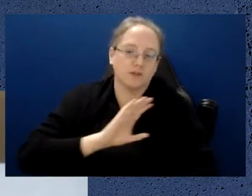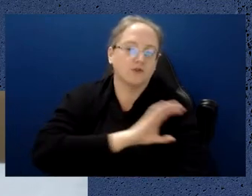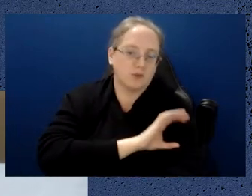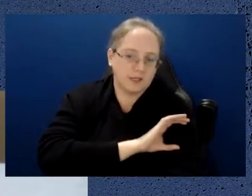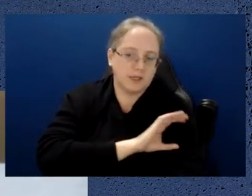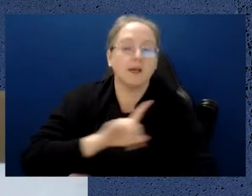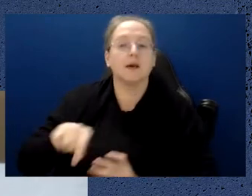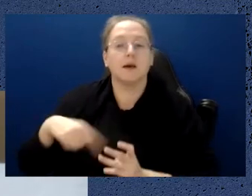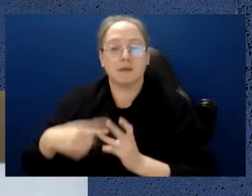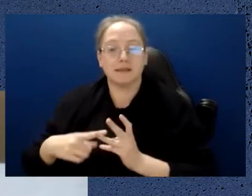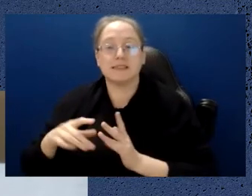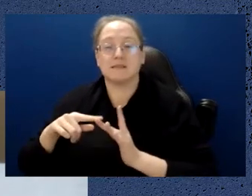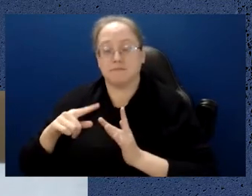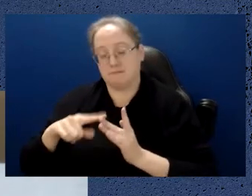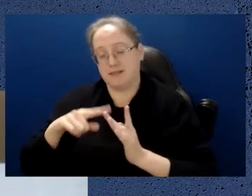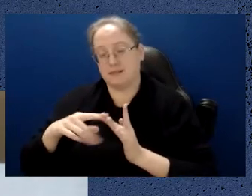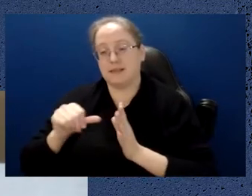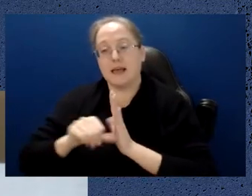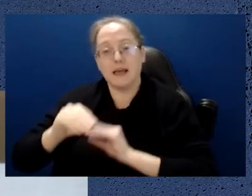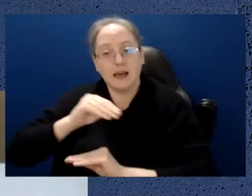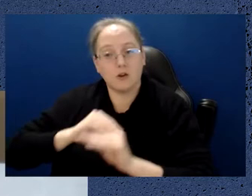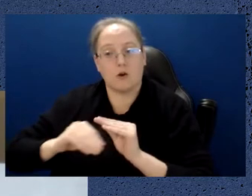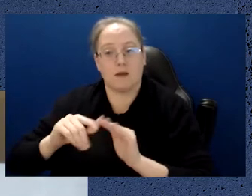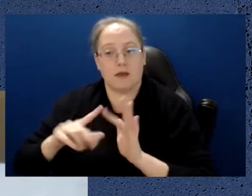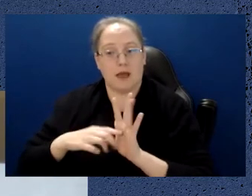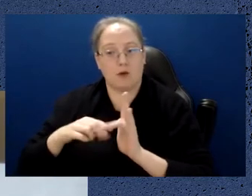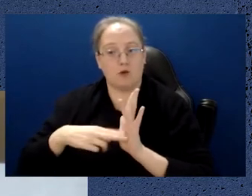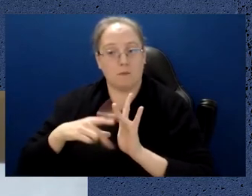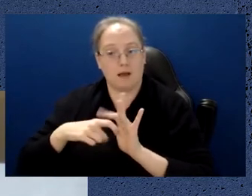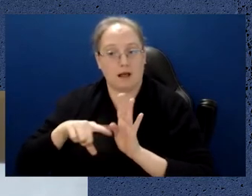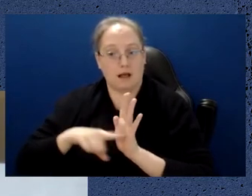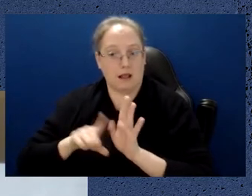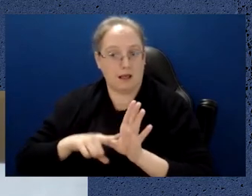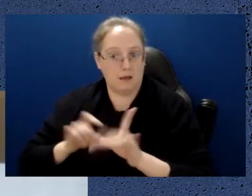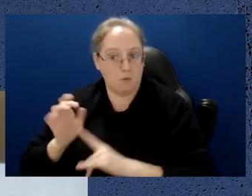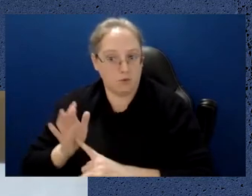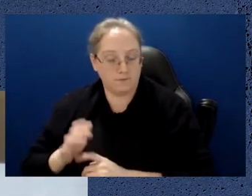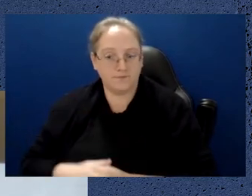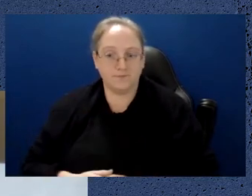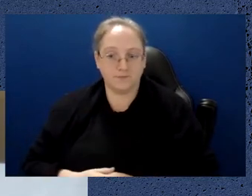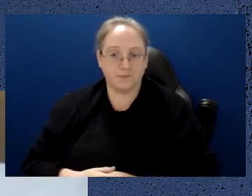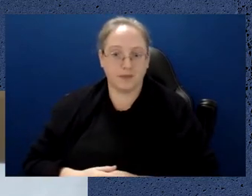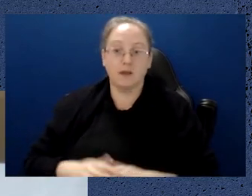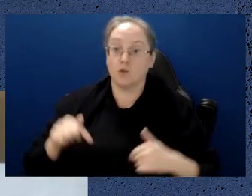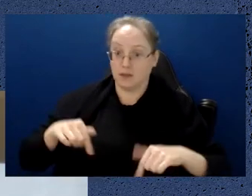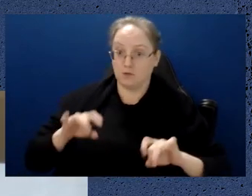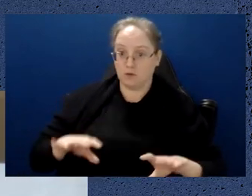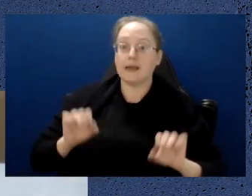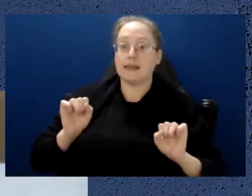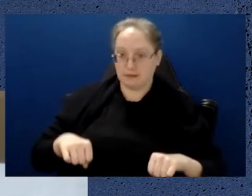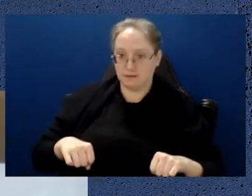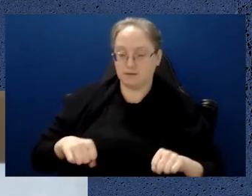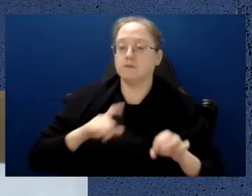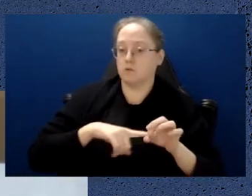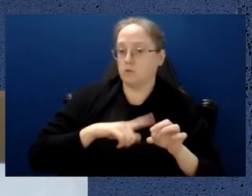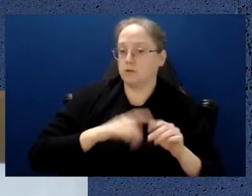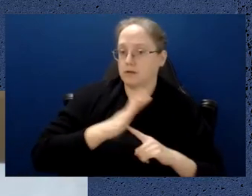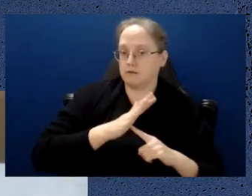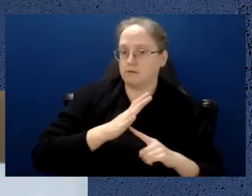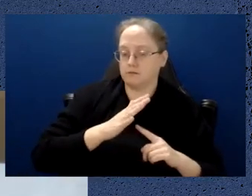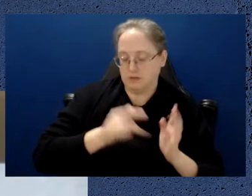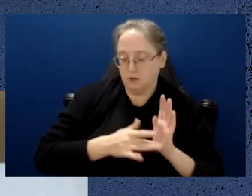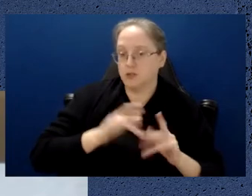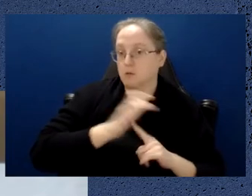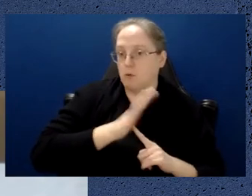in a security sense, but also potentially economically incredibly important. And so for